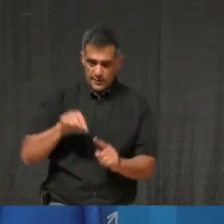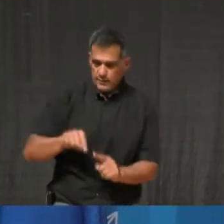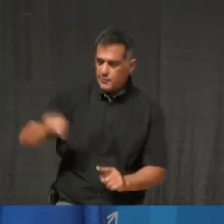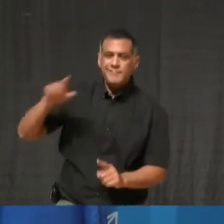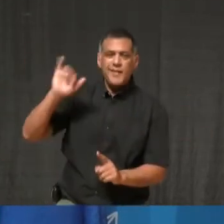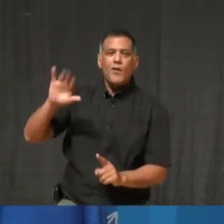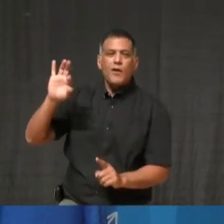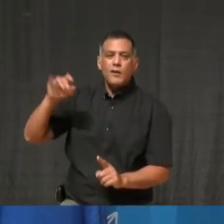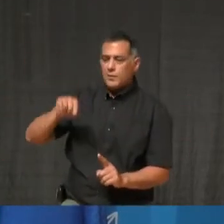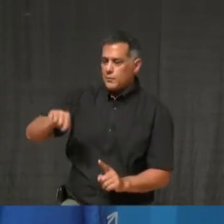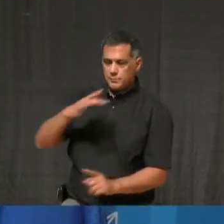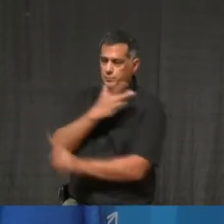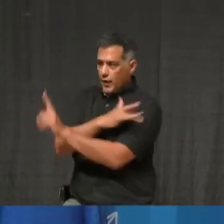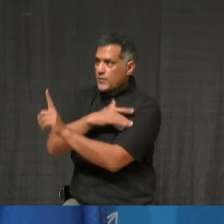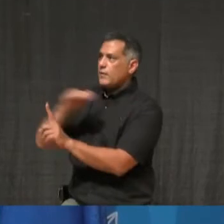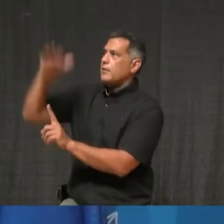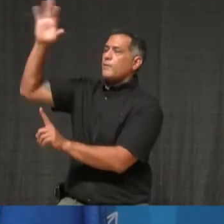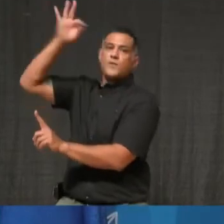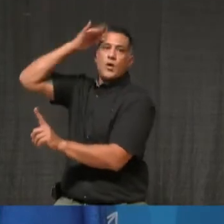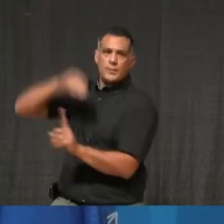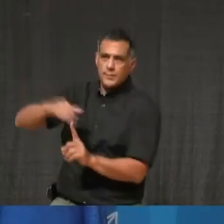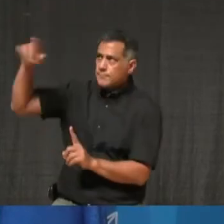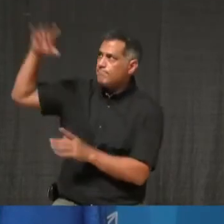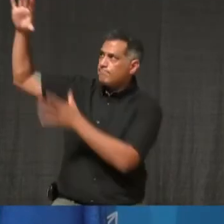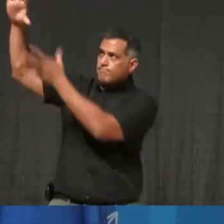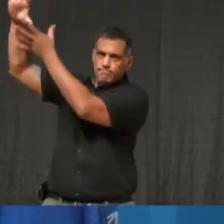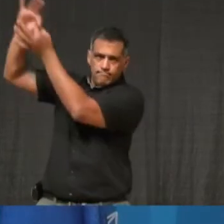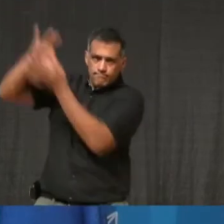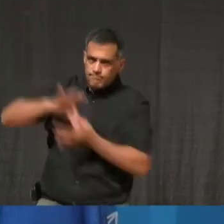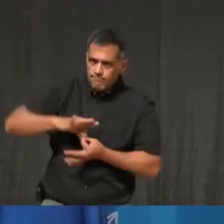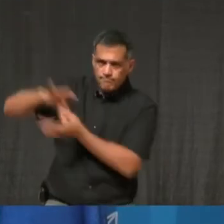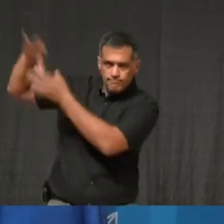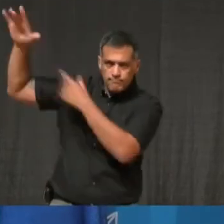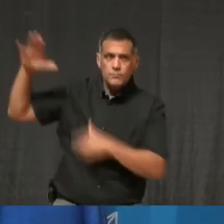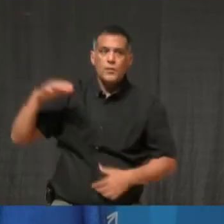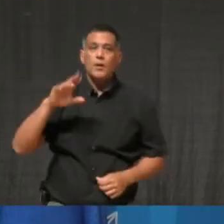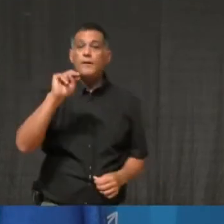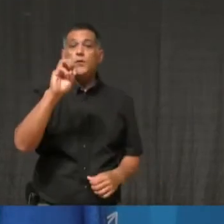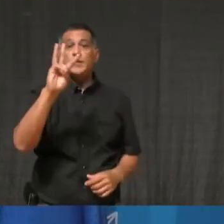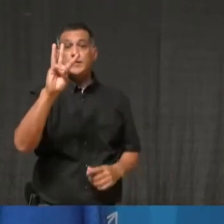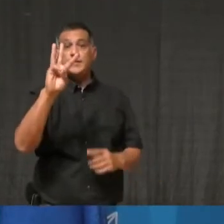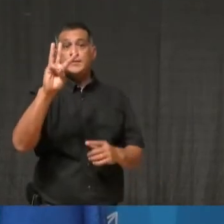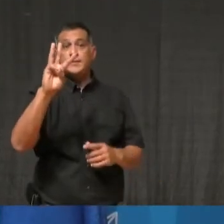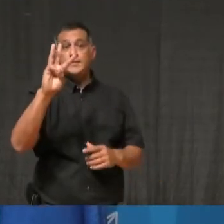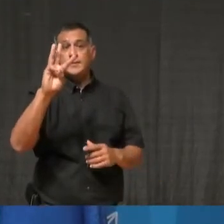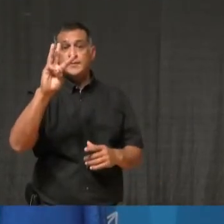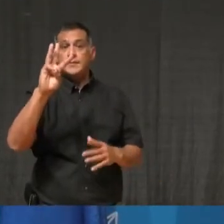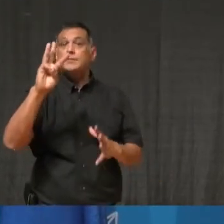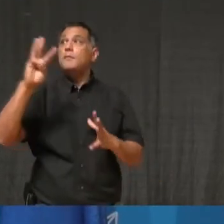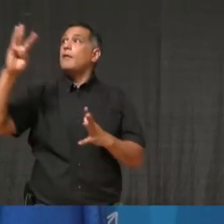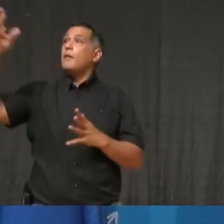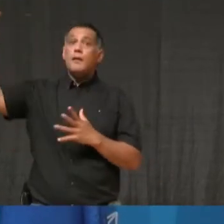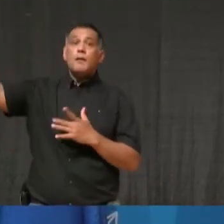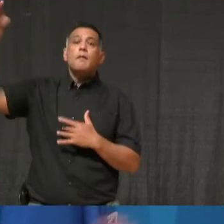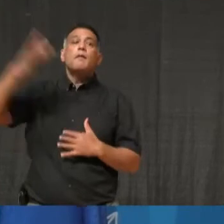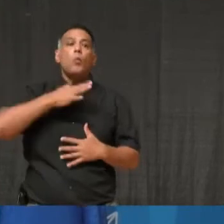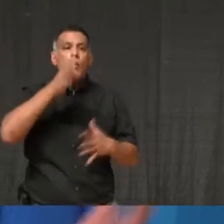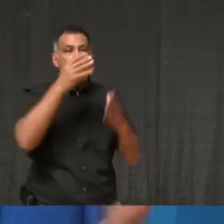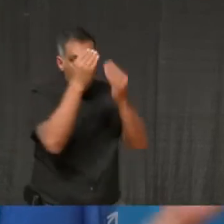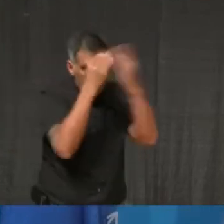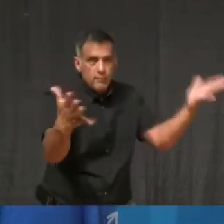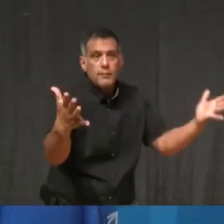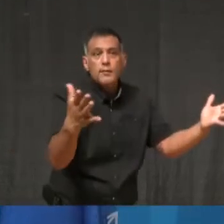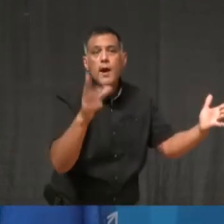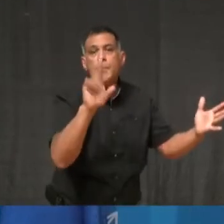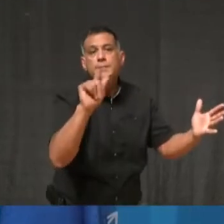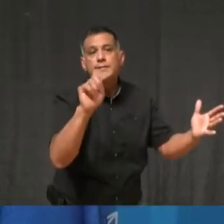for the 28-day pause. So, you know, it's certainly one that we're, you know, aware of within the region, but I think you also have to look at it relative